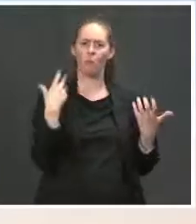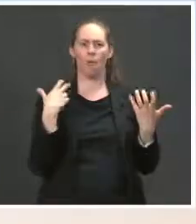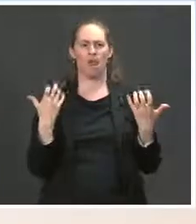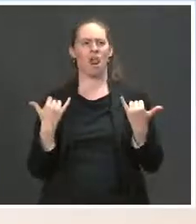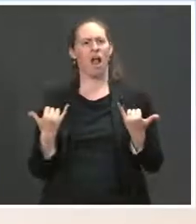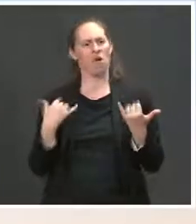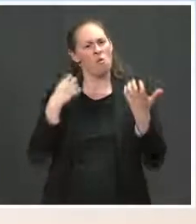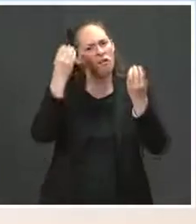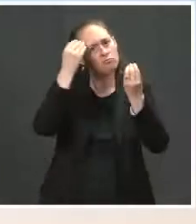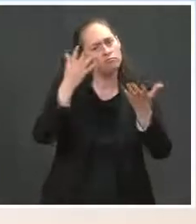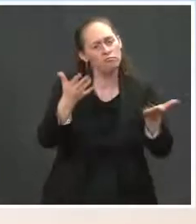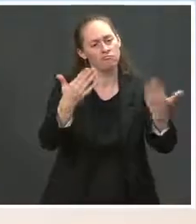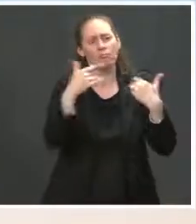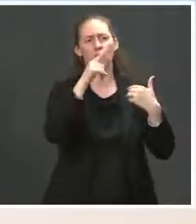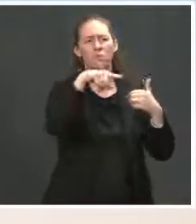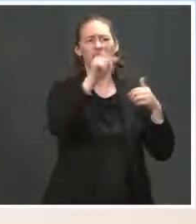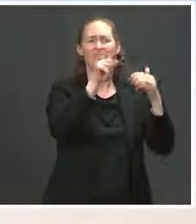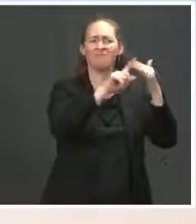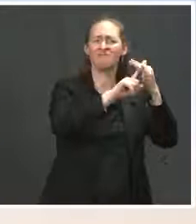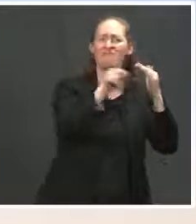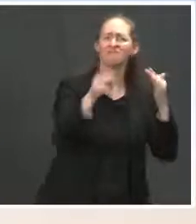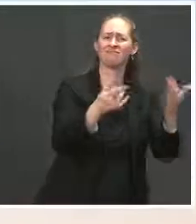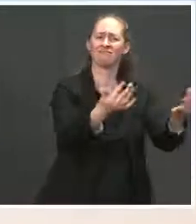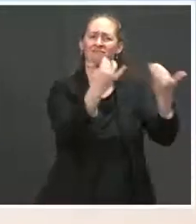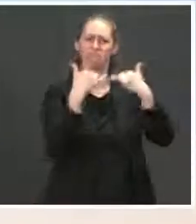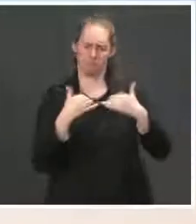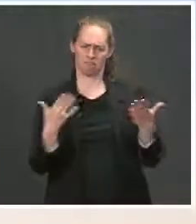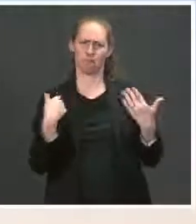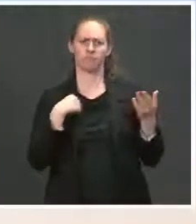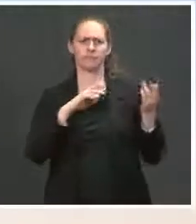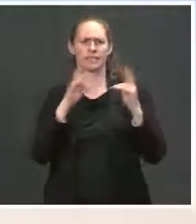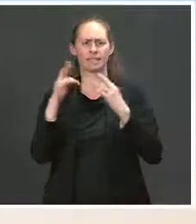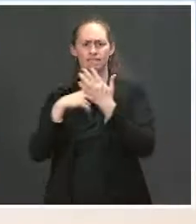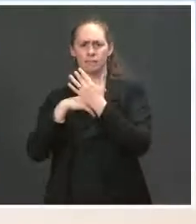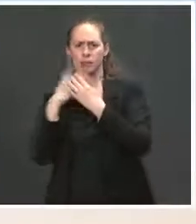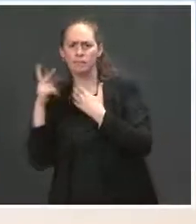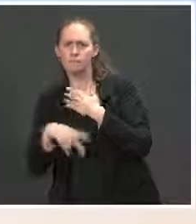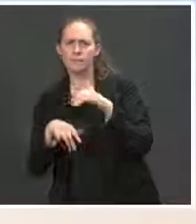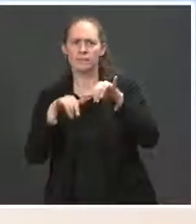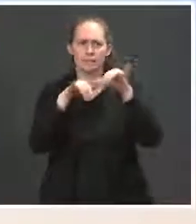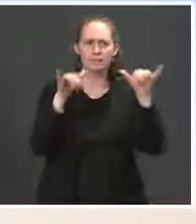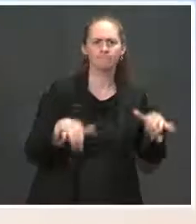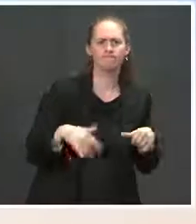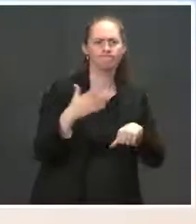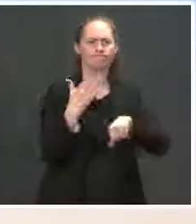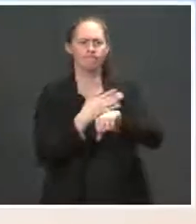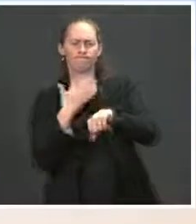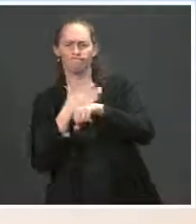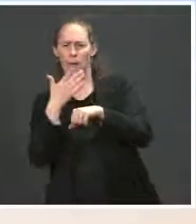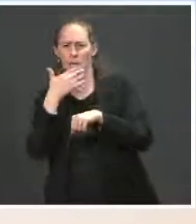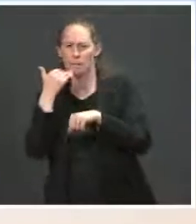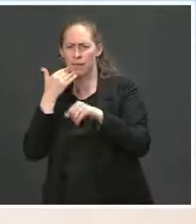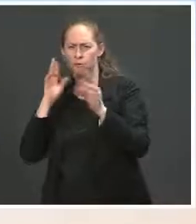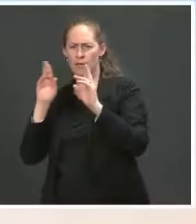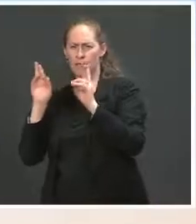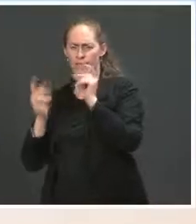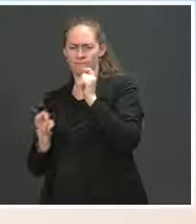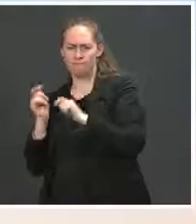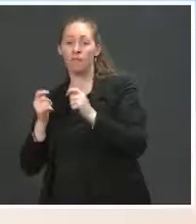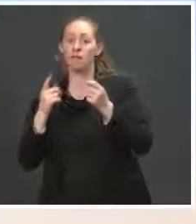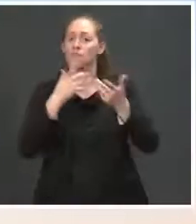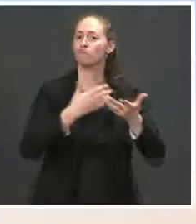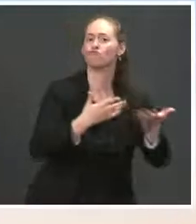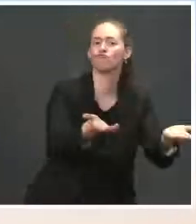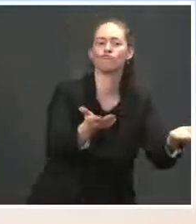we want to get our systems and our muscles working and our refugee processing systems both in the country and around the world. There were some